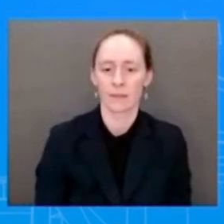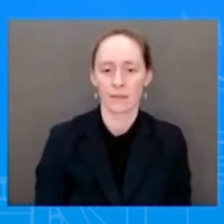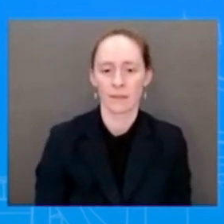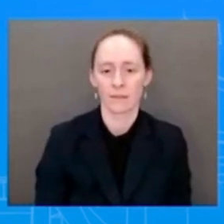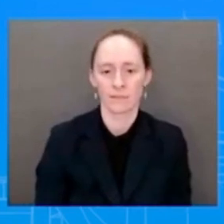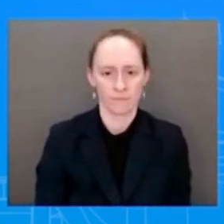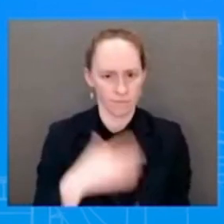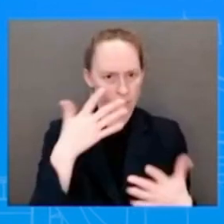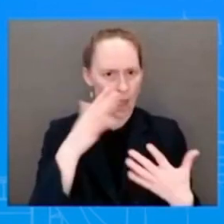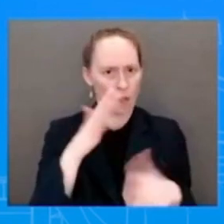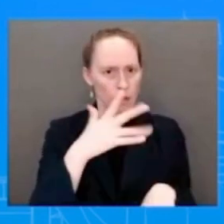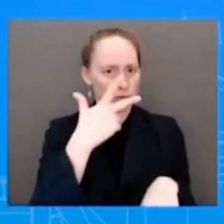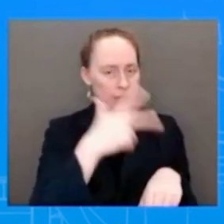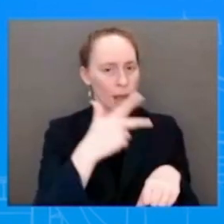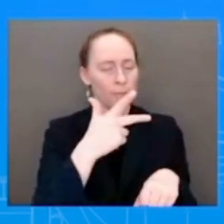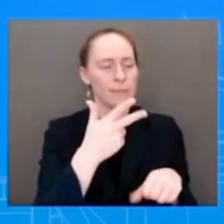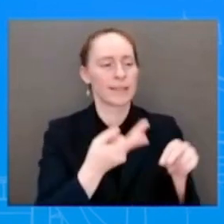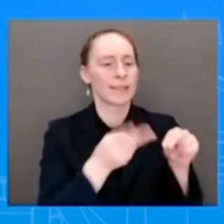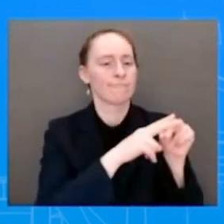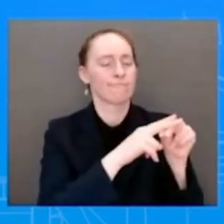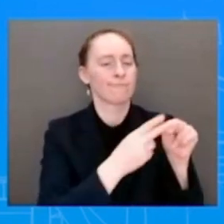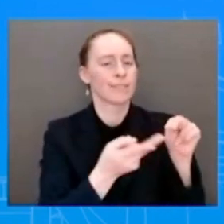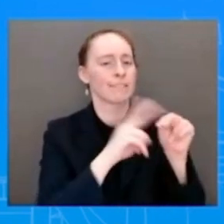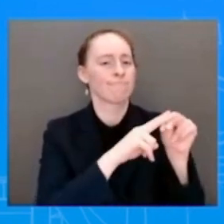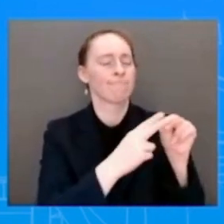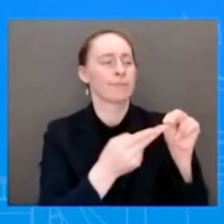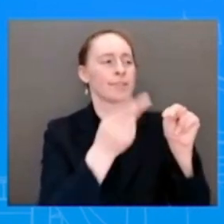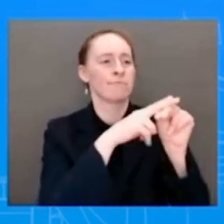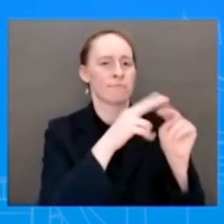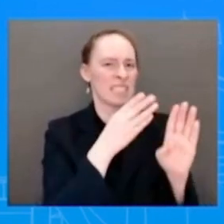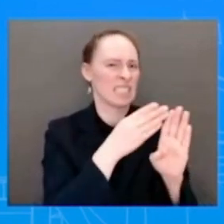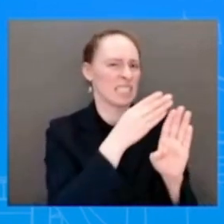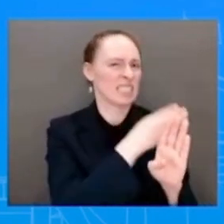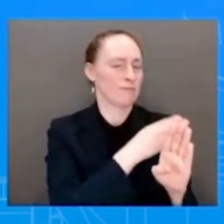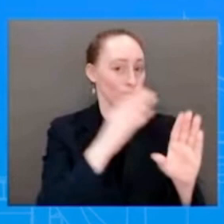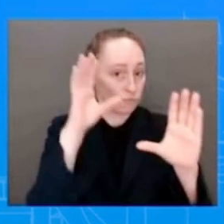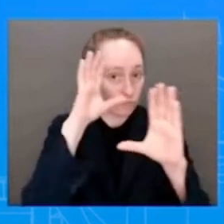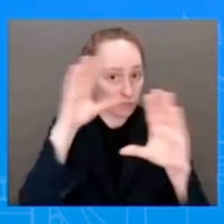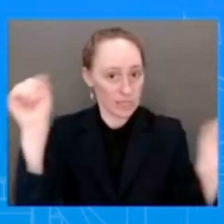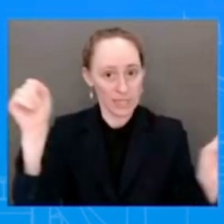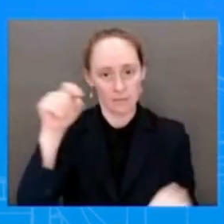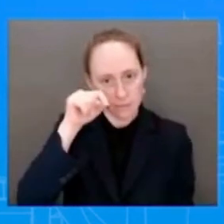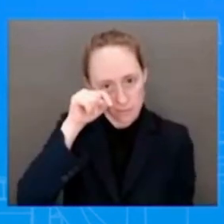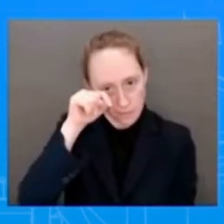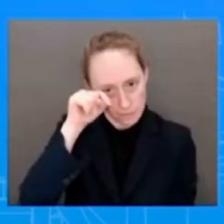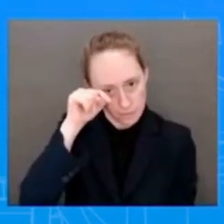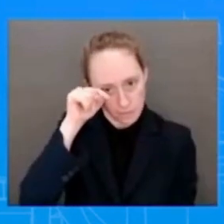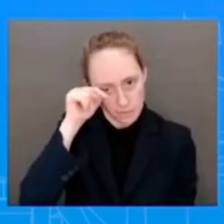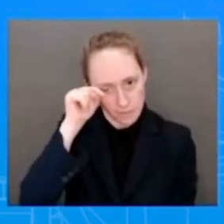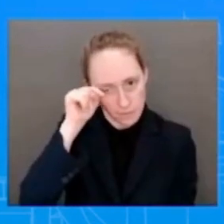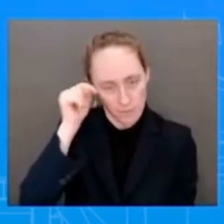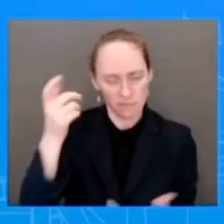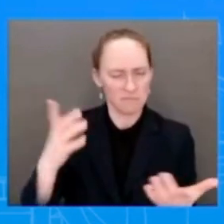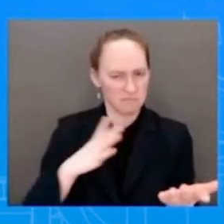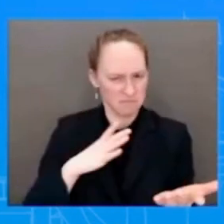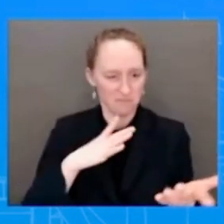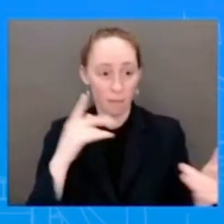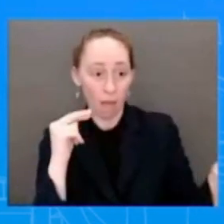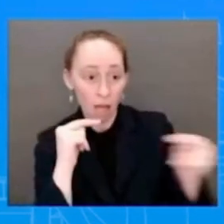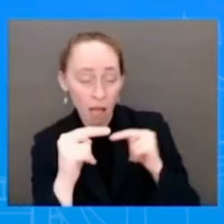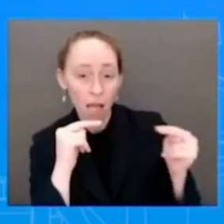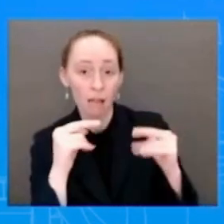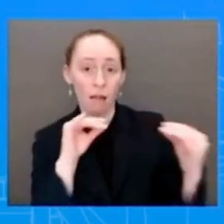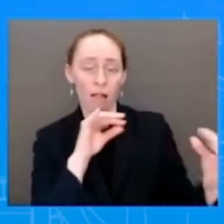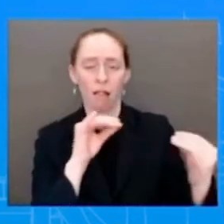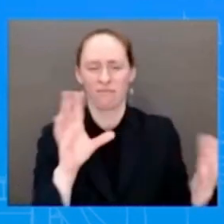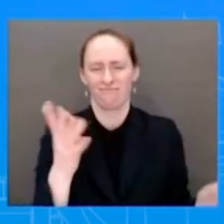administration. So we don't see any negotiation here. We don't see anything that needs to be discussed. We see this